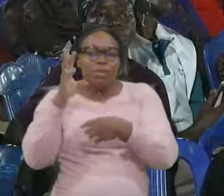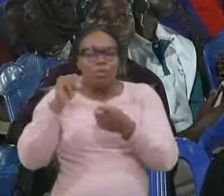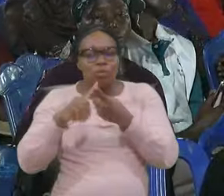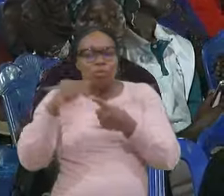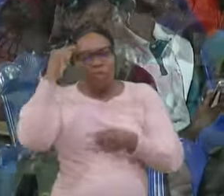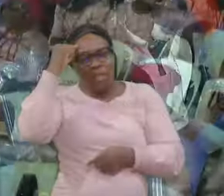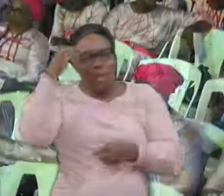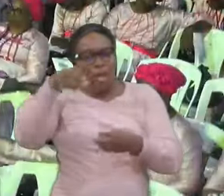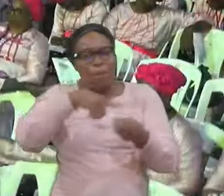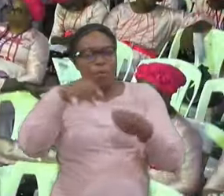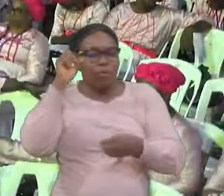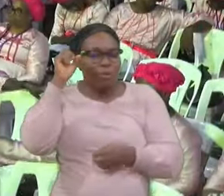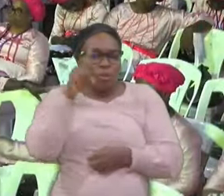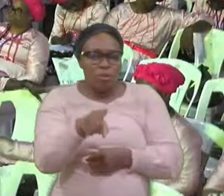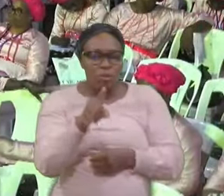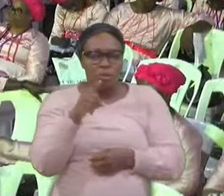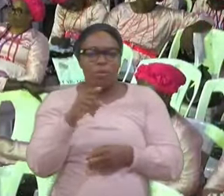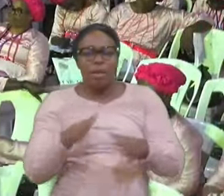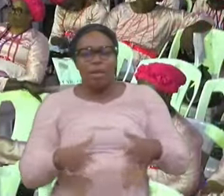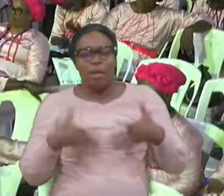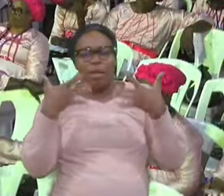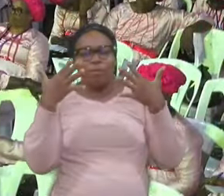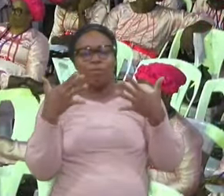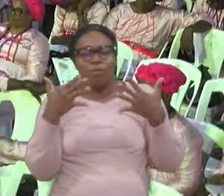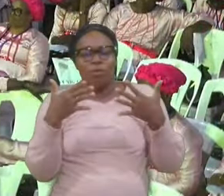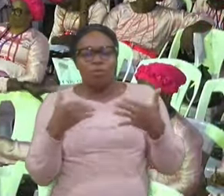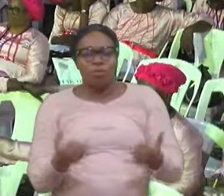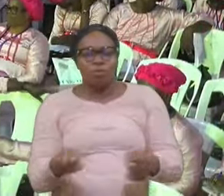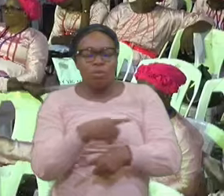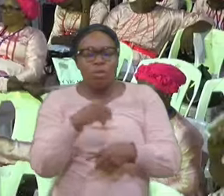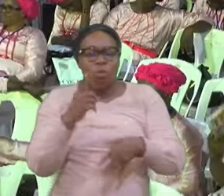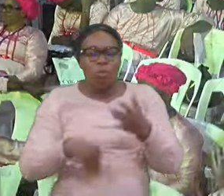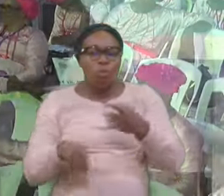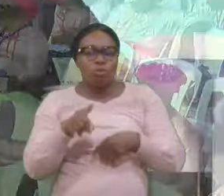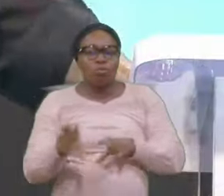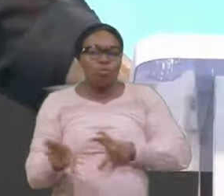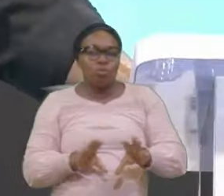friend What you Do today Do you Think of The repercussion Tomorrow